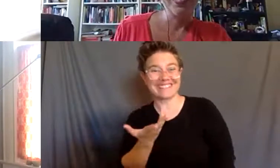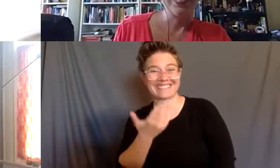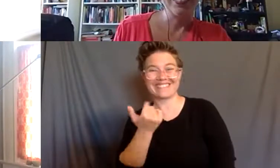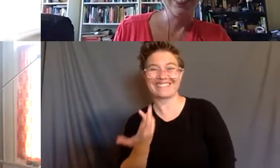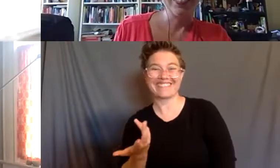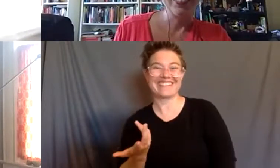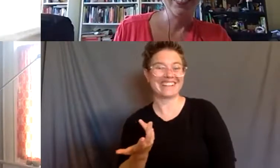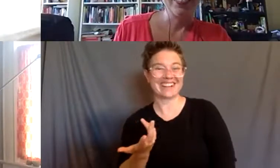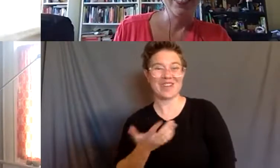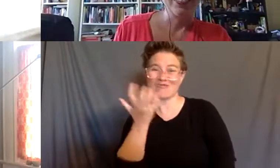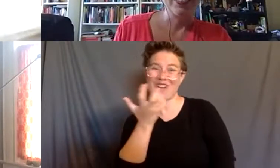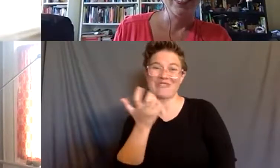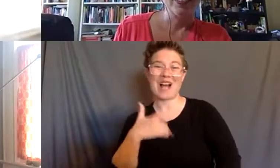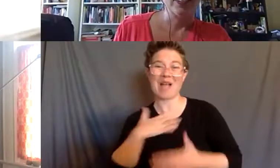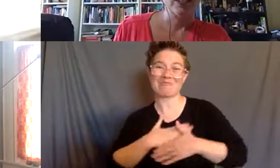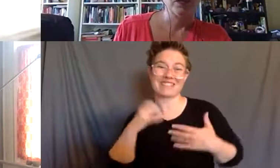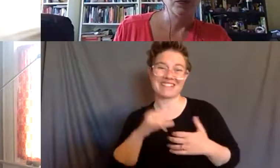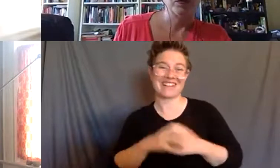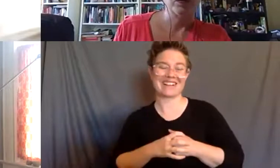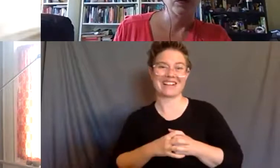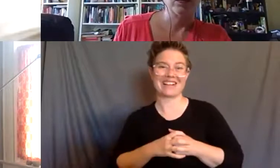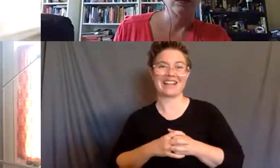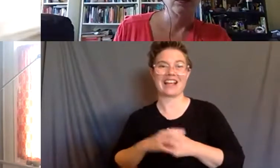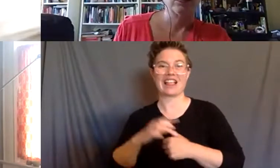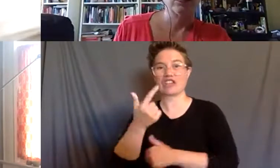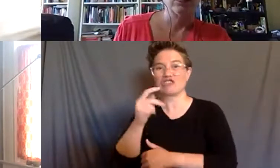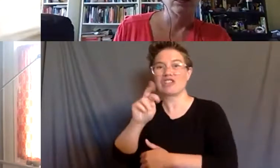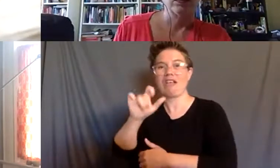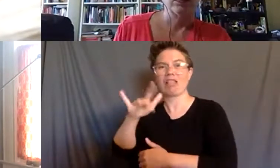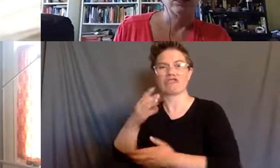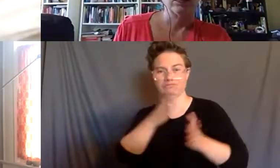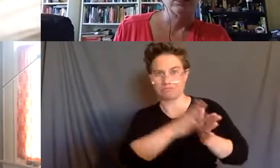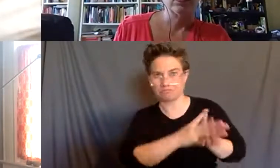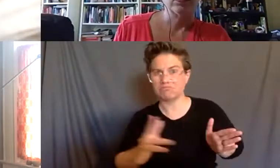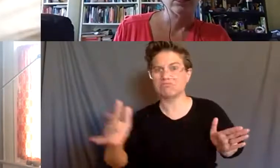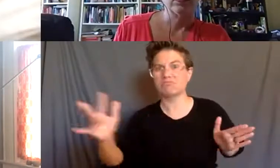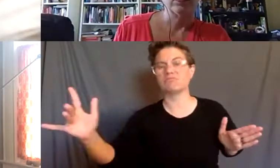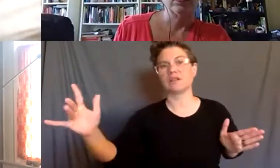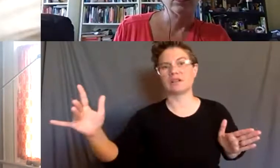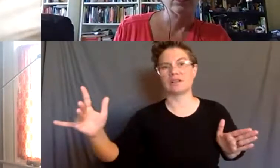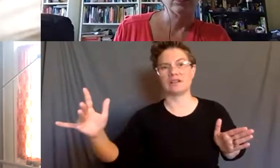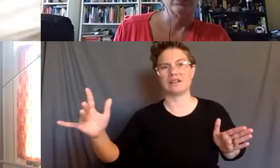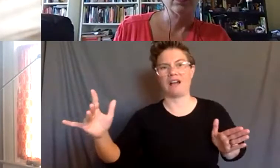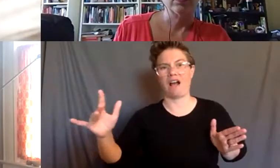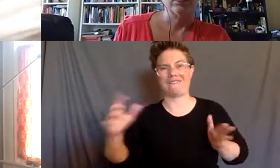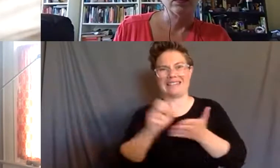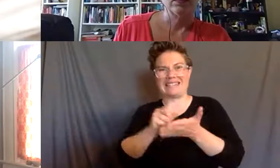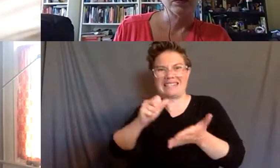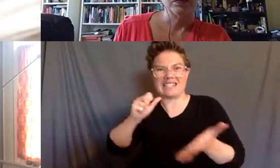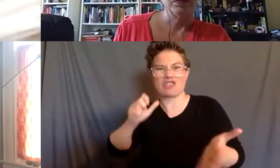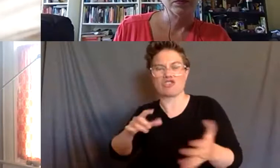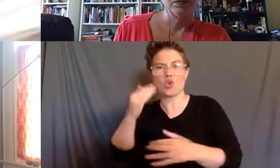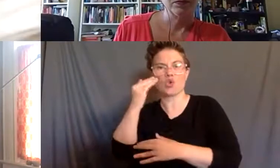So I really appreciated that. But the book is this genealogy of the largest decarceration movement in US history, deinstitutionalization.